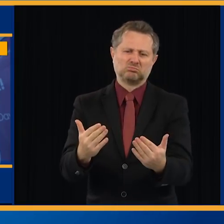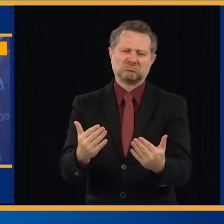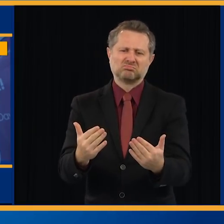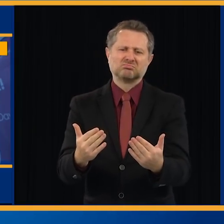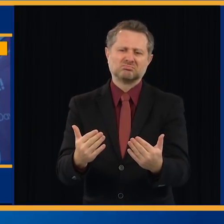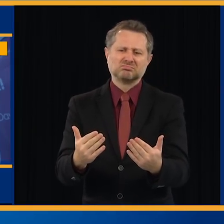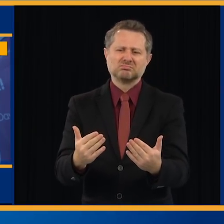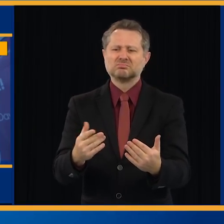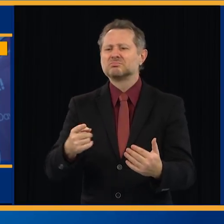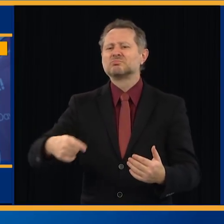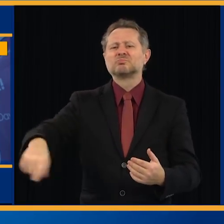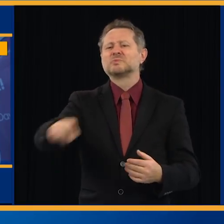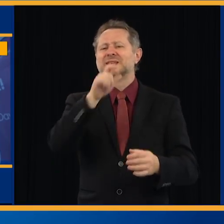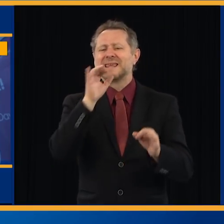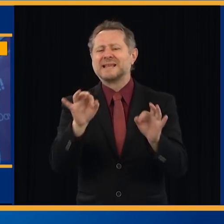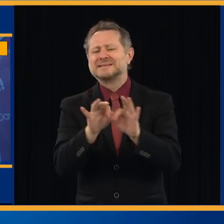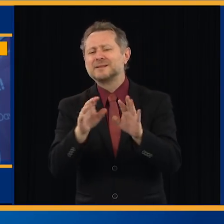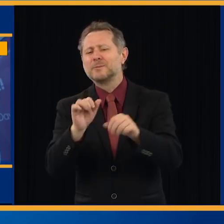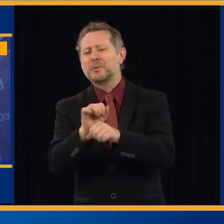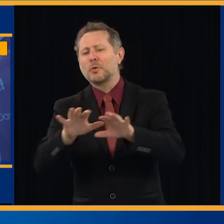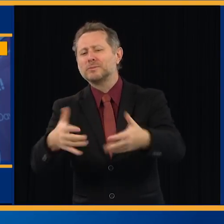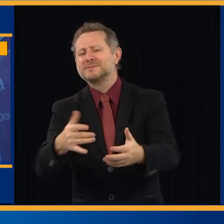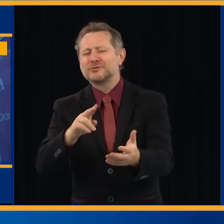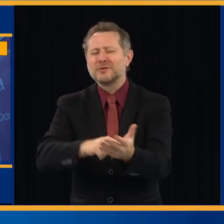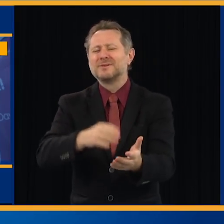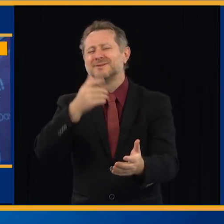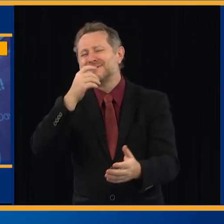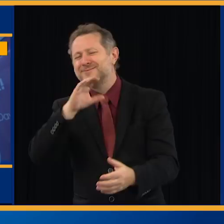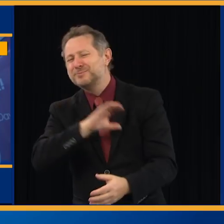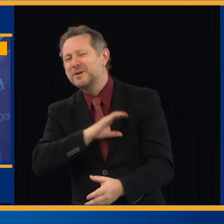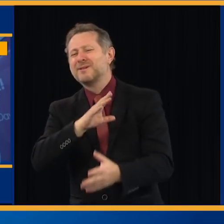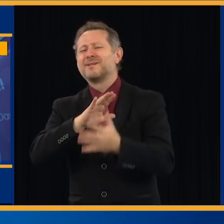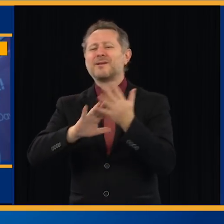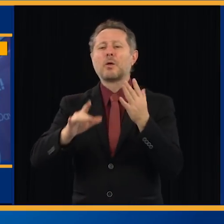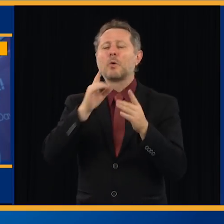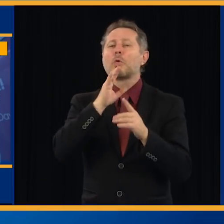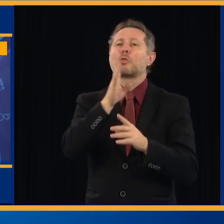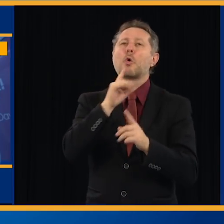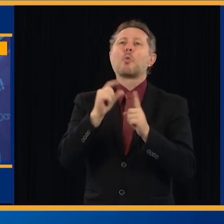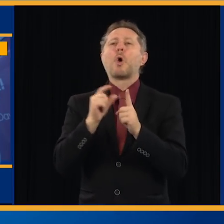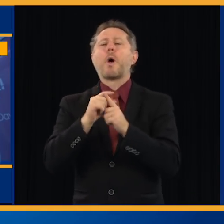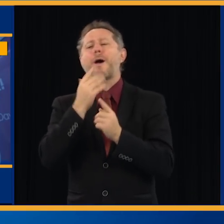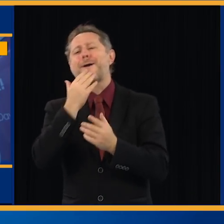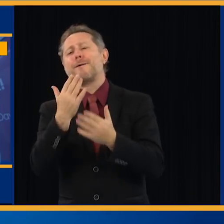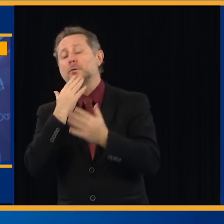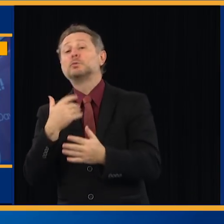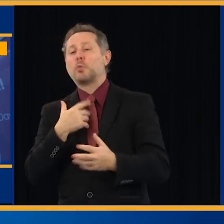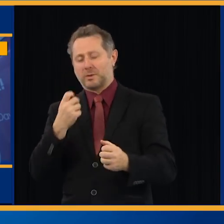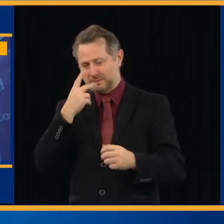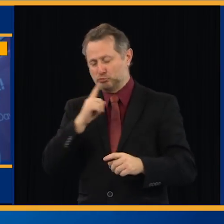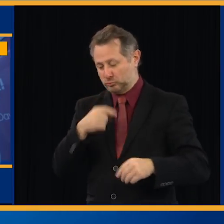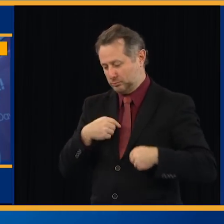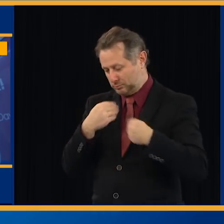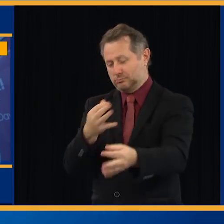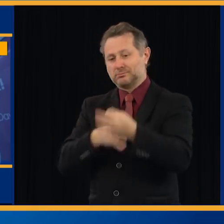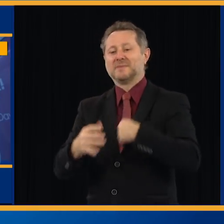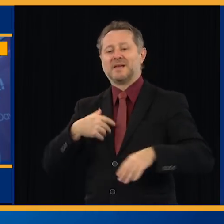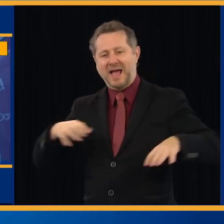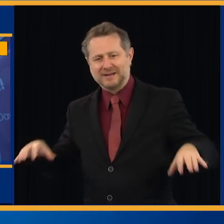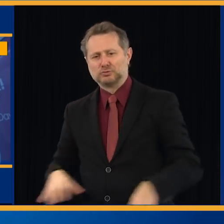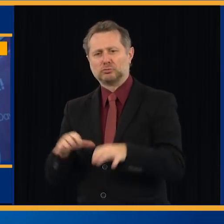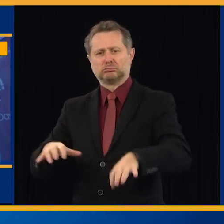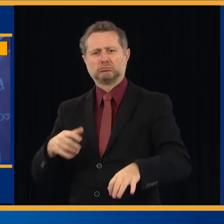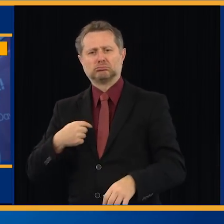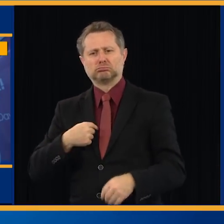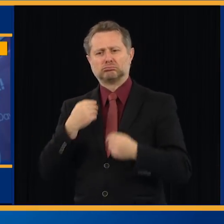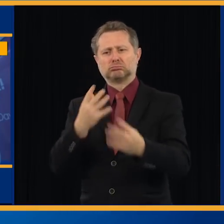with words, but with our actions. And I want you to know, we're doing everything we can to keep you